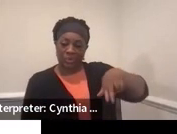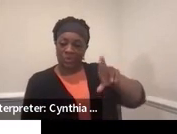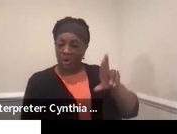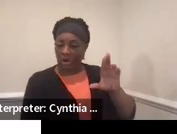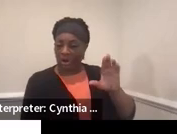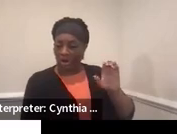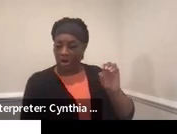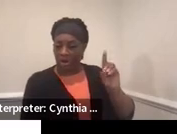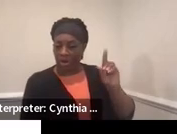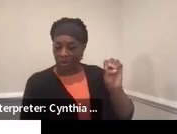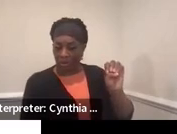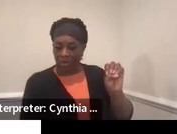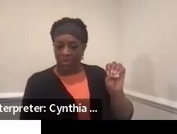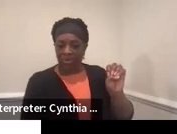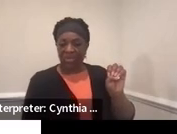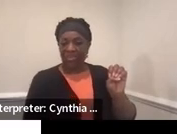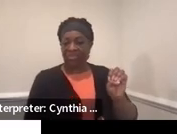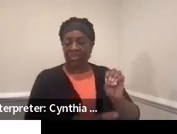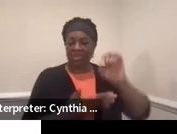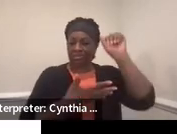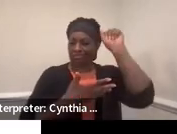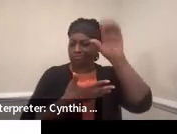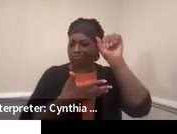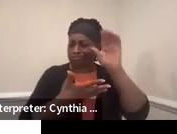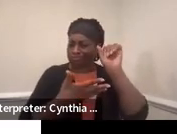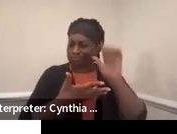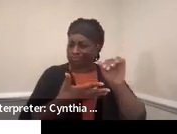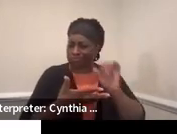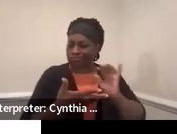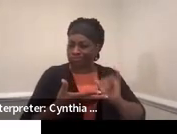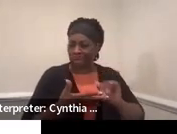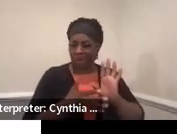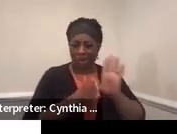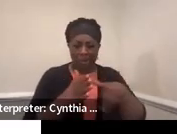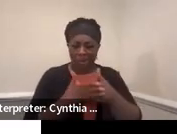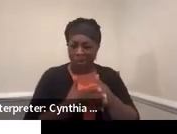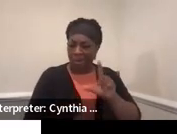So these are all resources there for you. All the links are good.